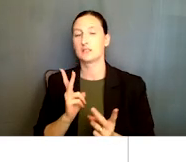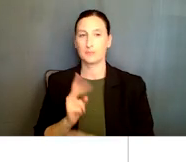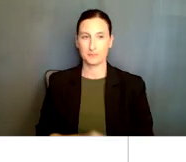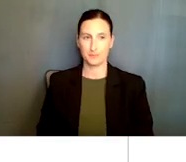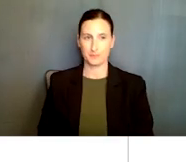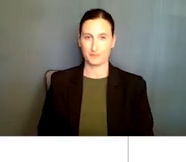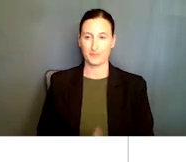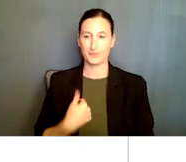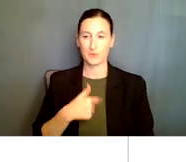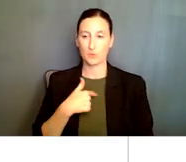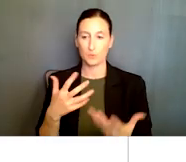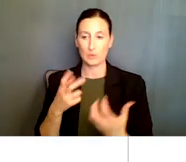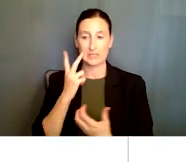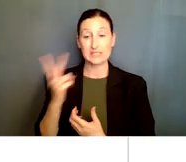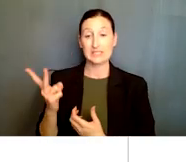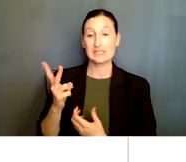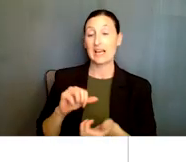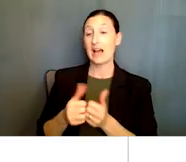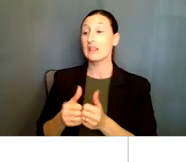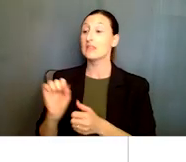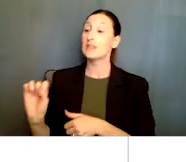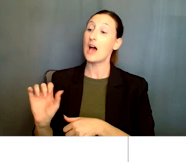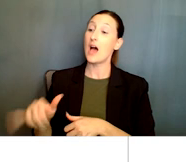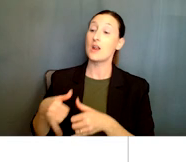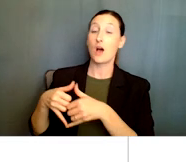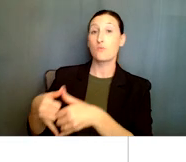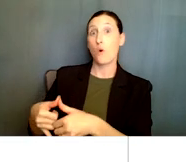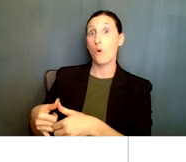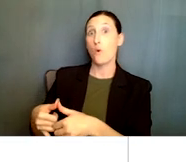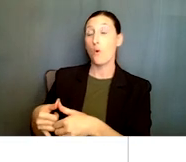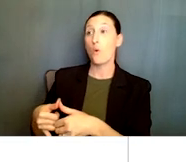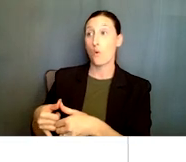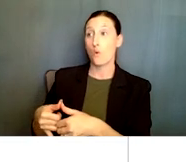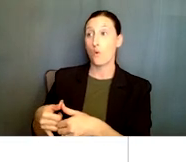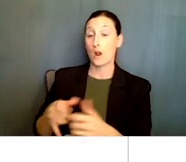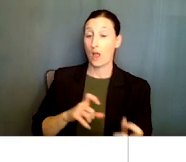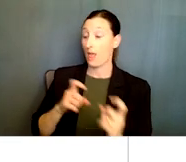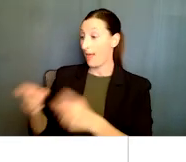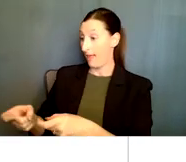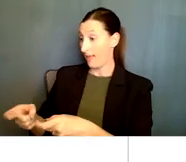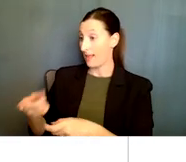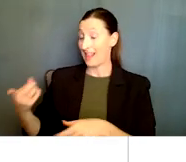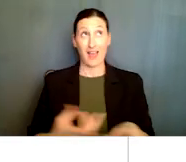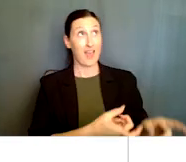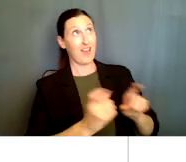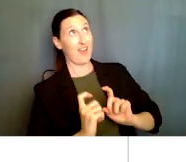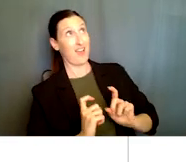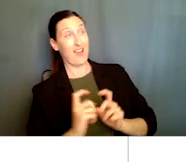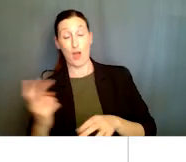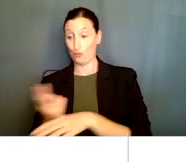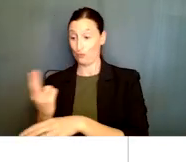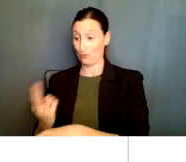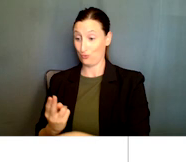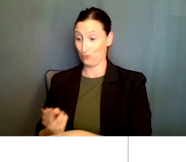how the award was undertaken and some of the results